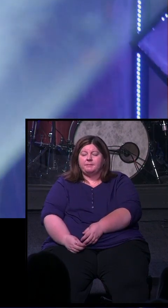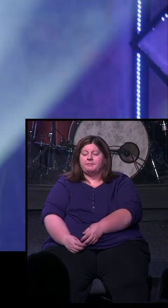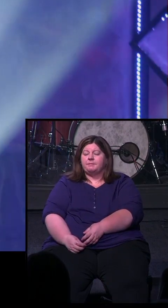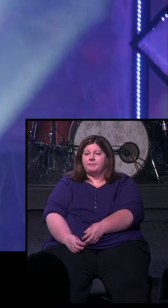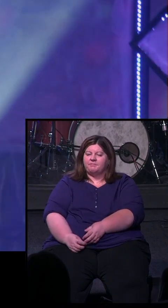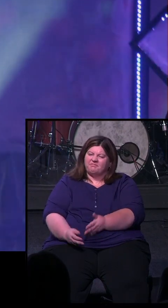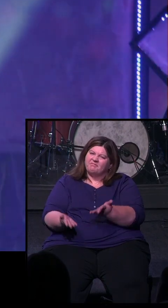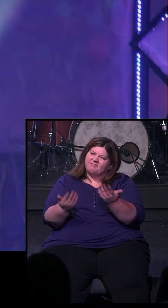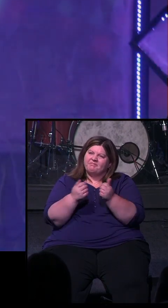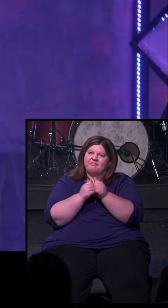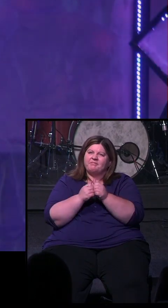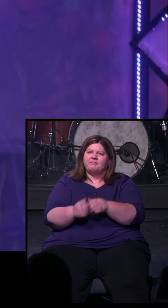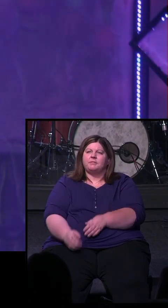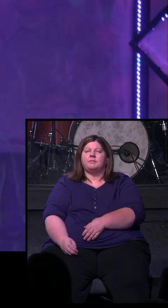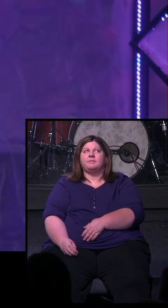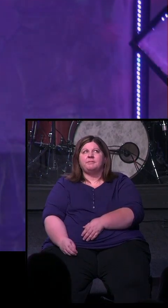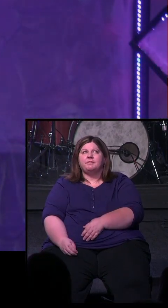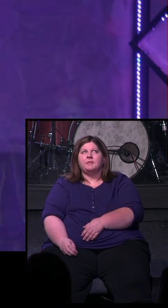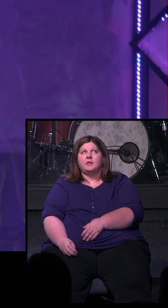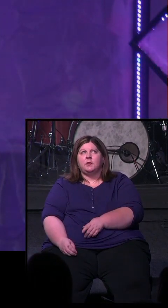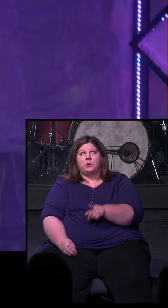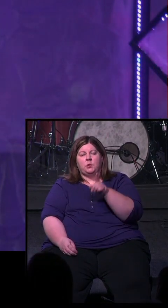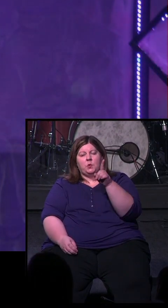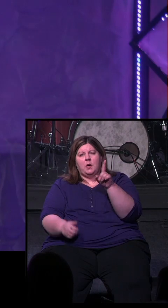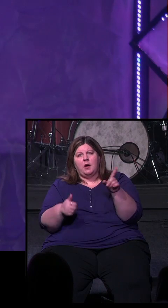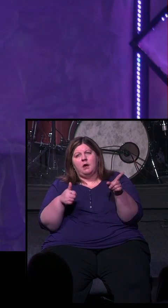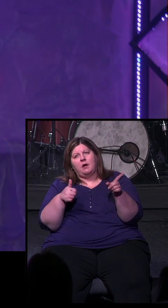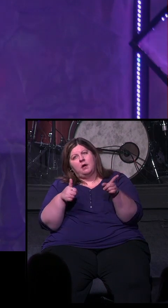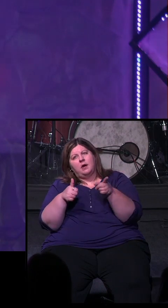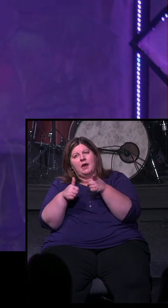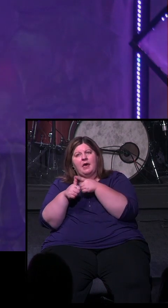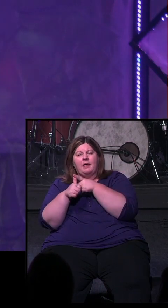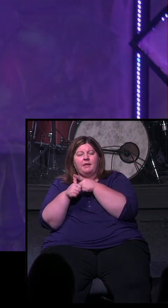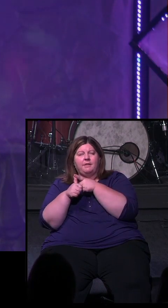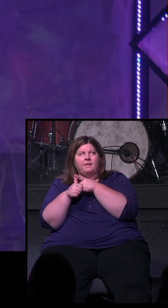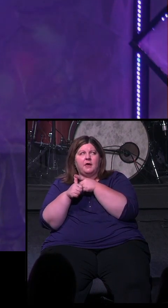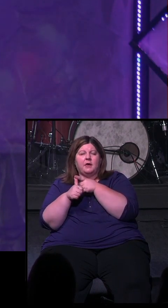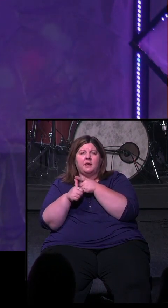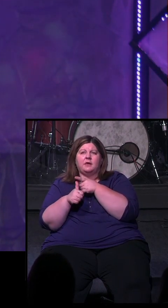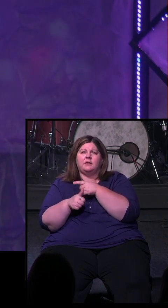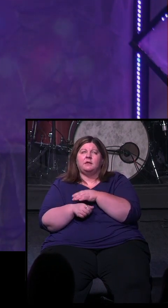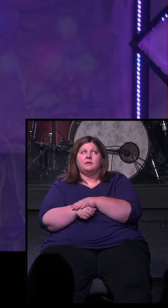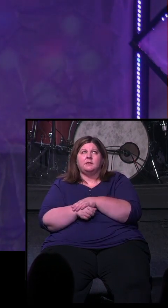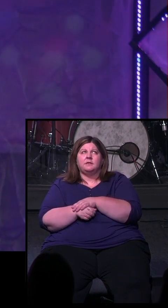Let's sing this, you are Alpha. You are Alpha